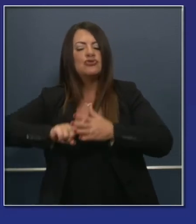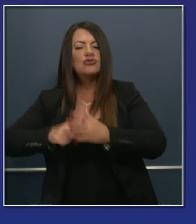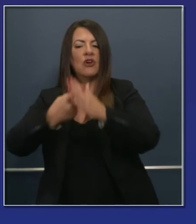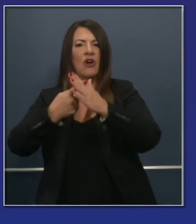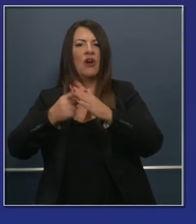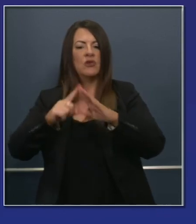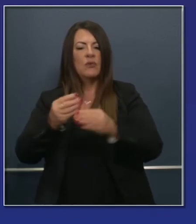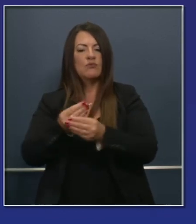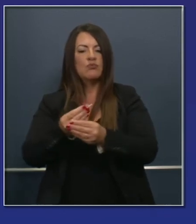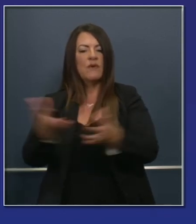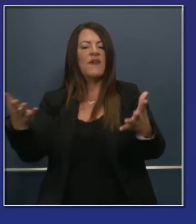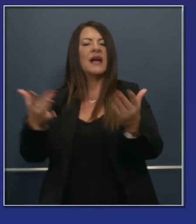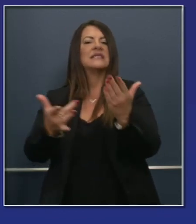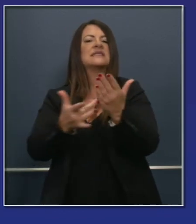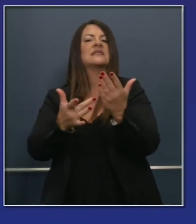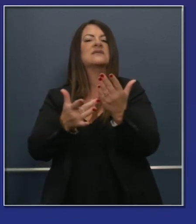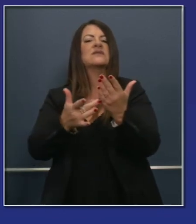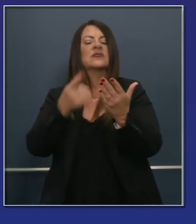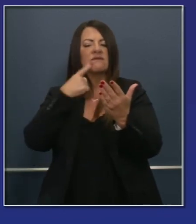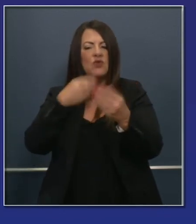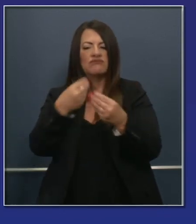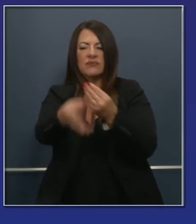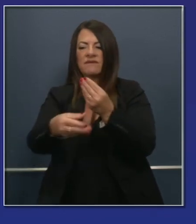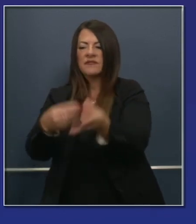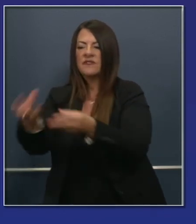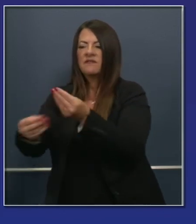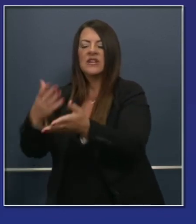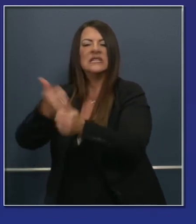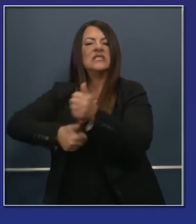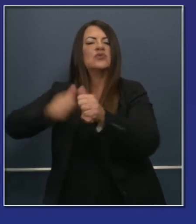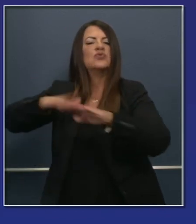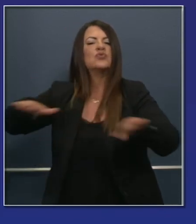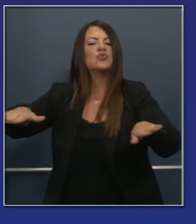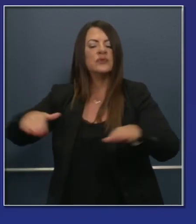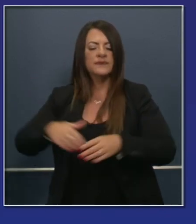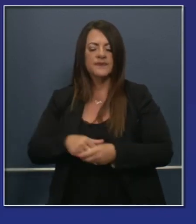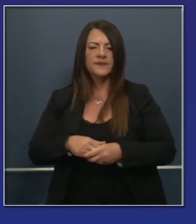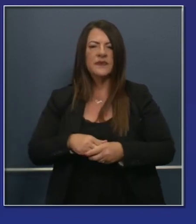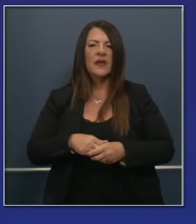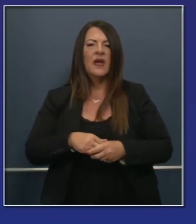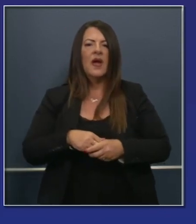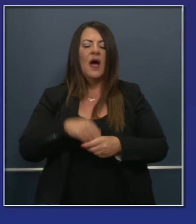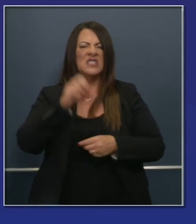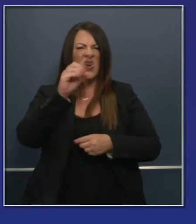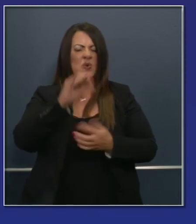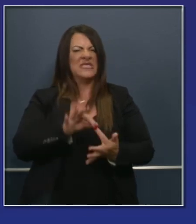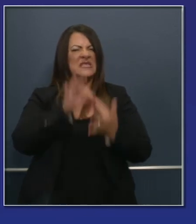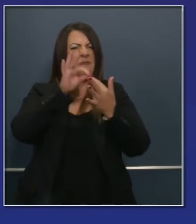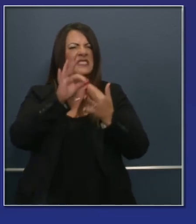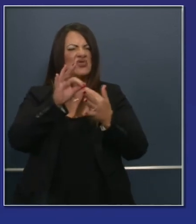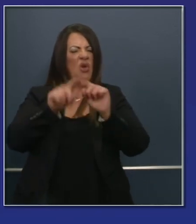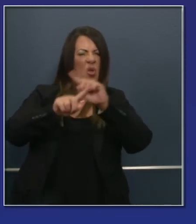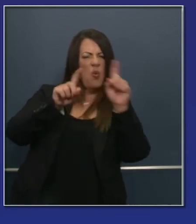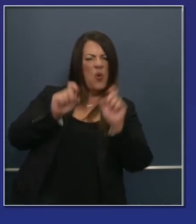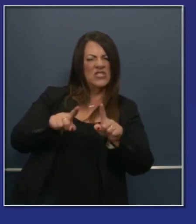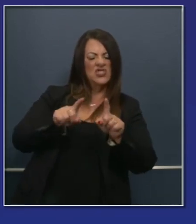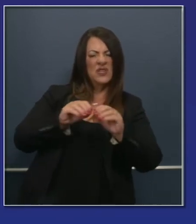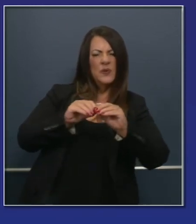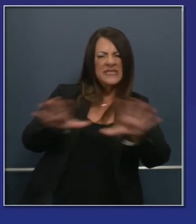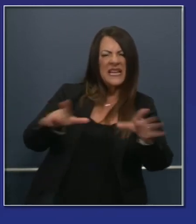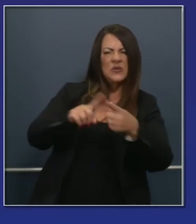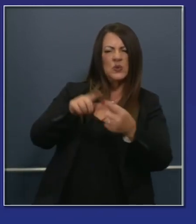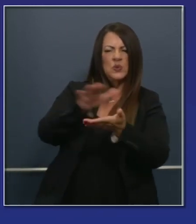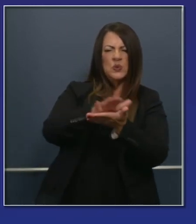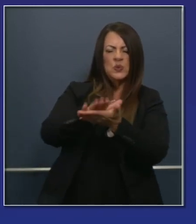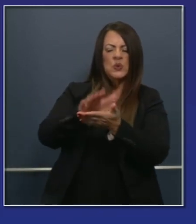technology for students for distance learning this was at the end this specifically was a survey from May 15th to the end of the